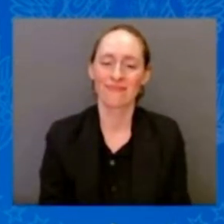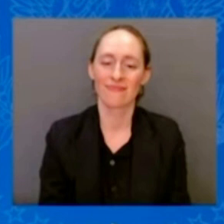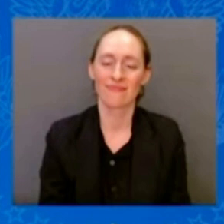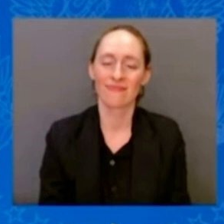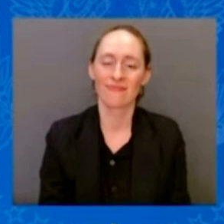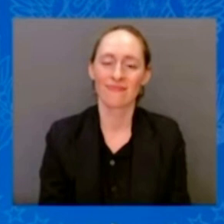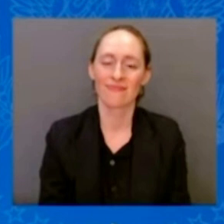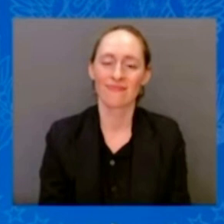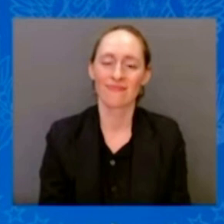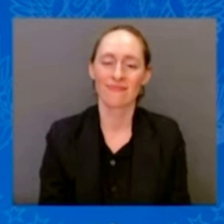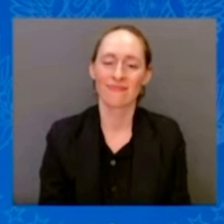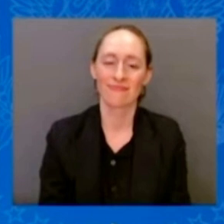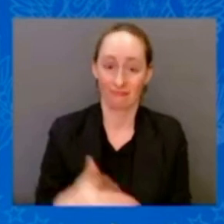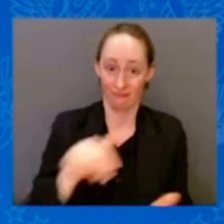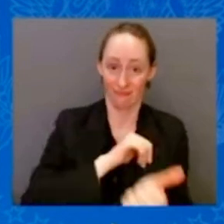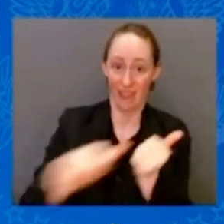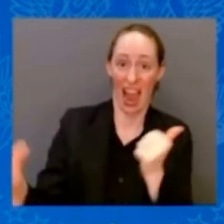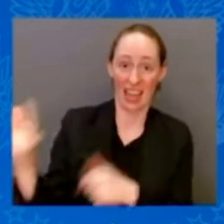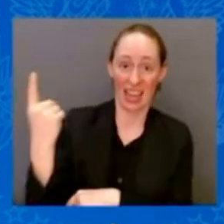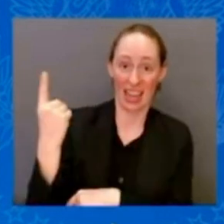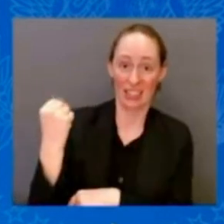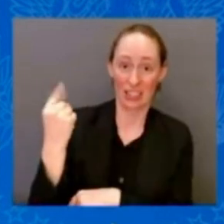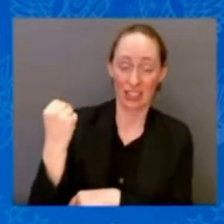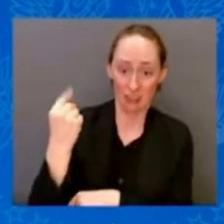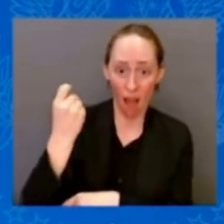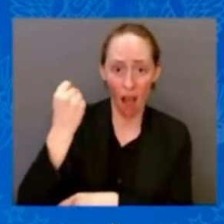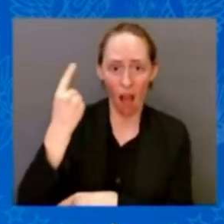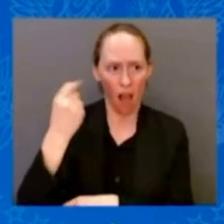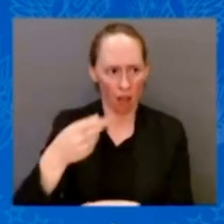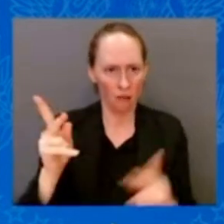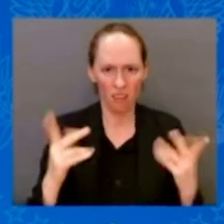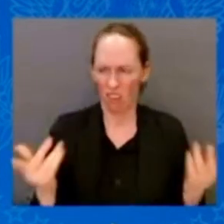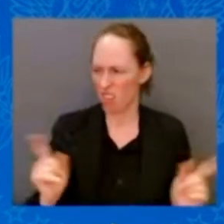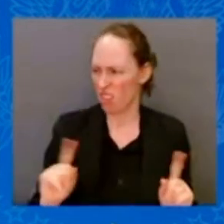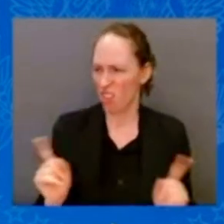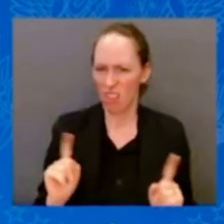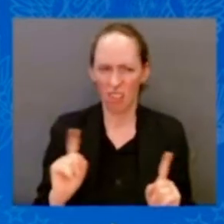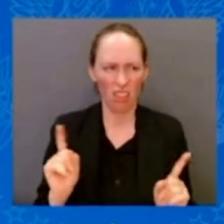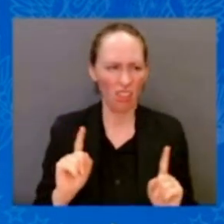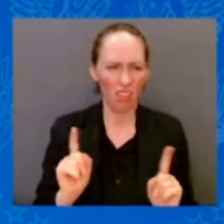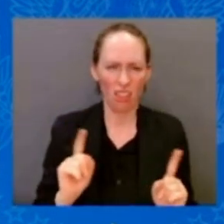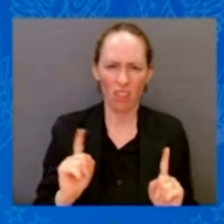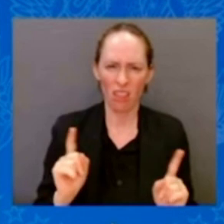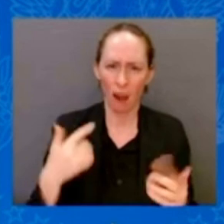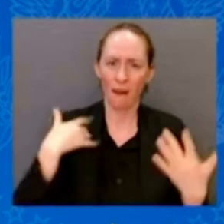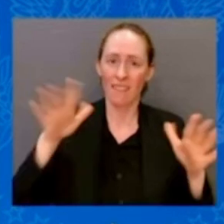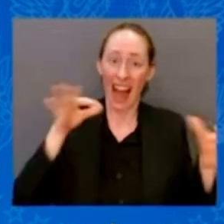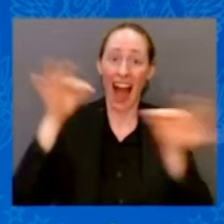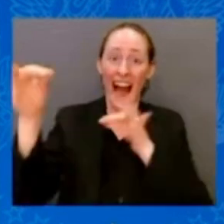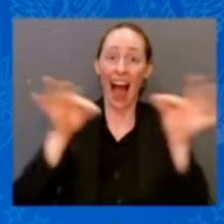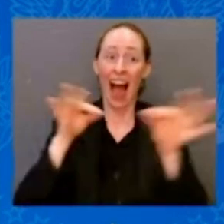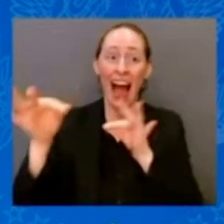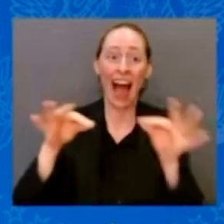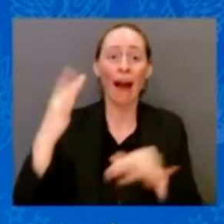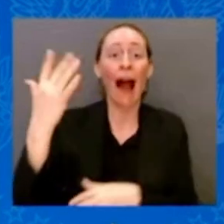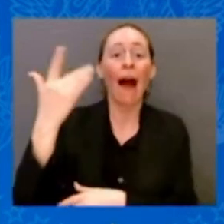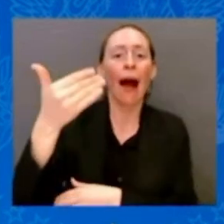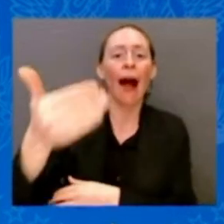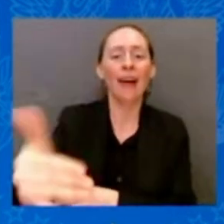until January 1st of this year — not a minute too soon. One in 10 Americans has diabetes.